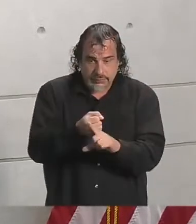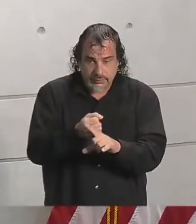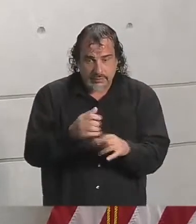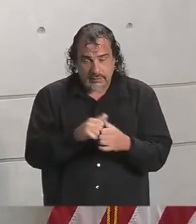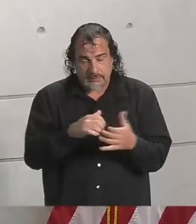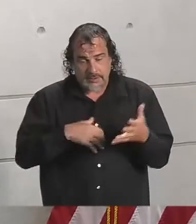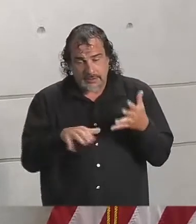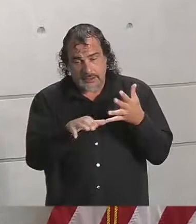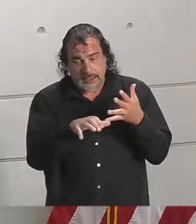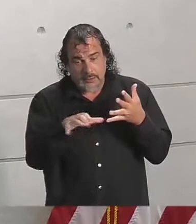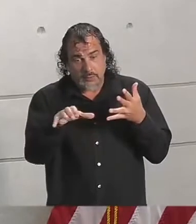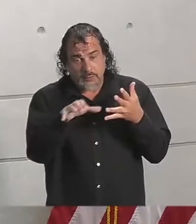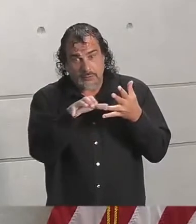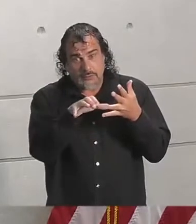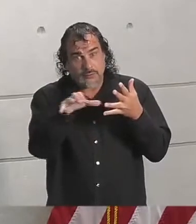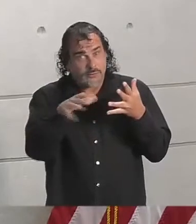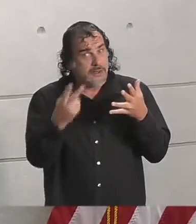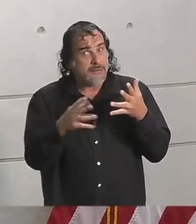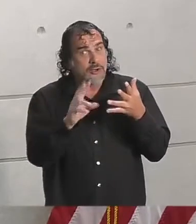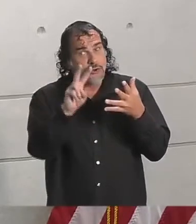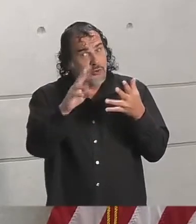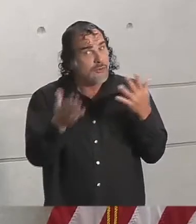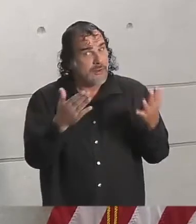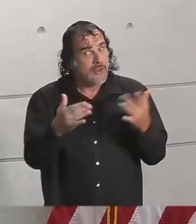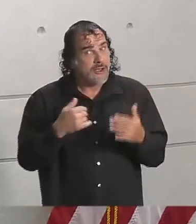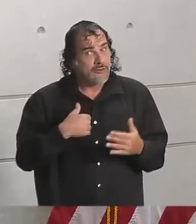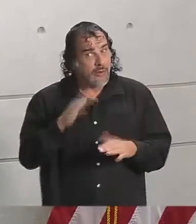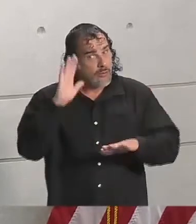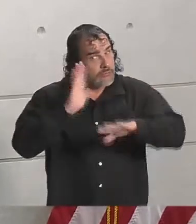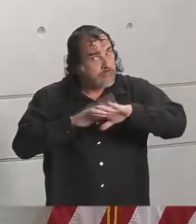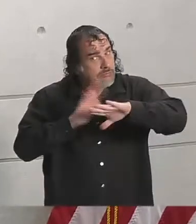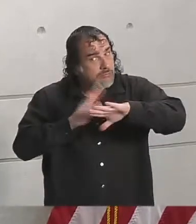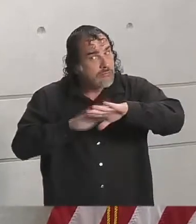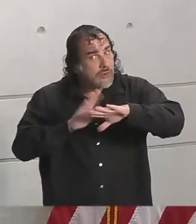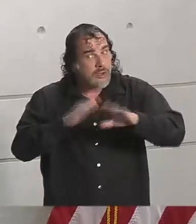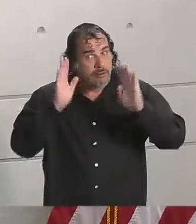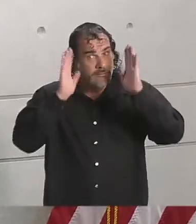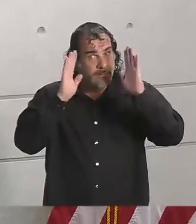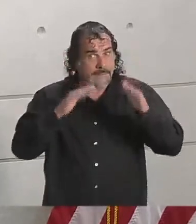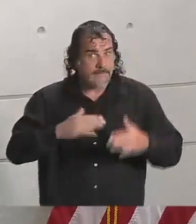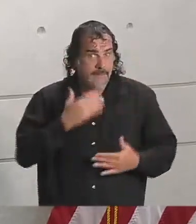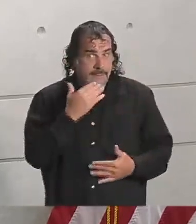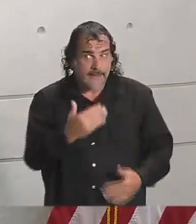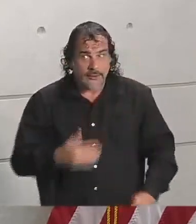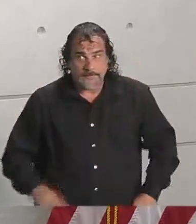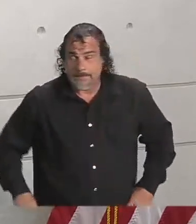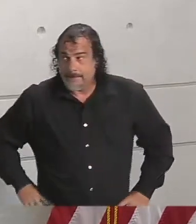as a Cat 1 does still exist, so please be mindful and take actions accordingly. Thank you.